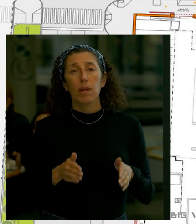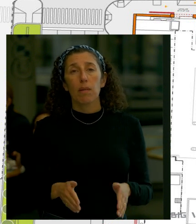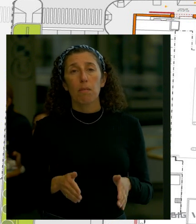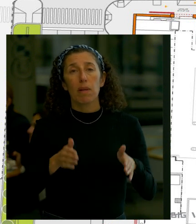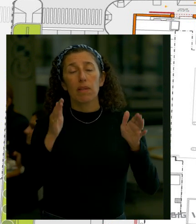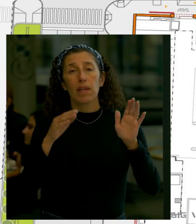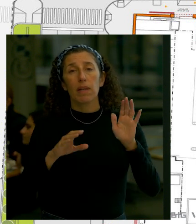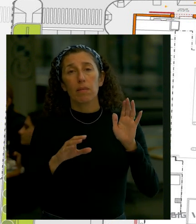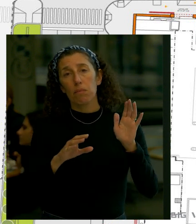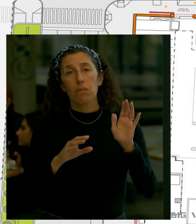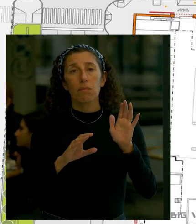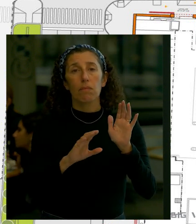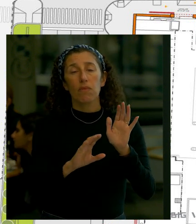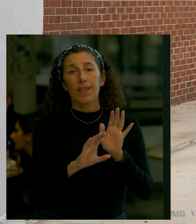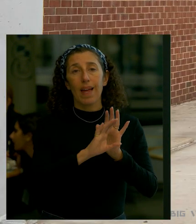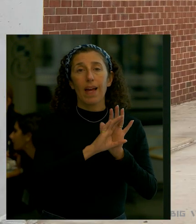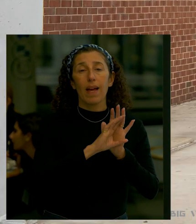best match the current built environment